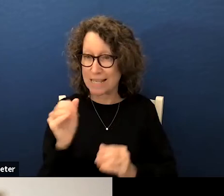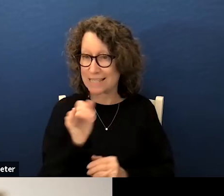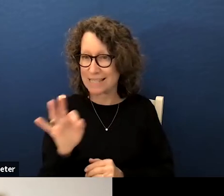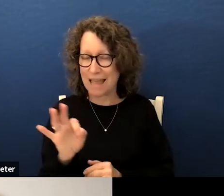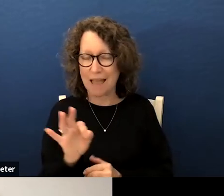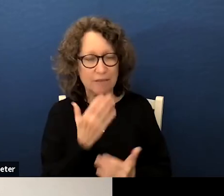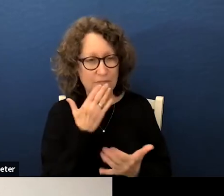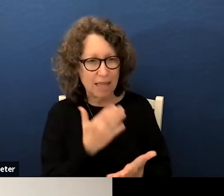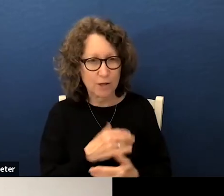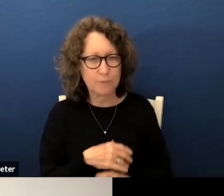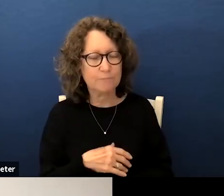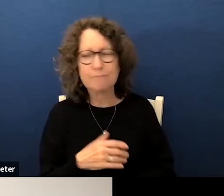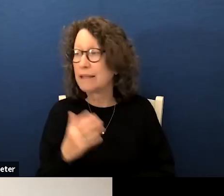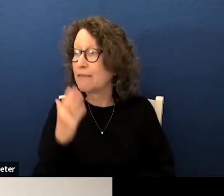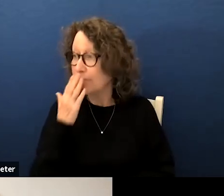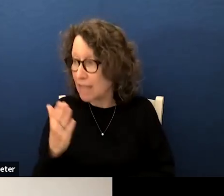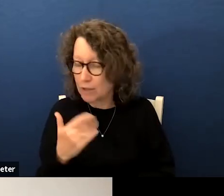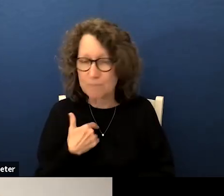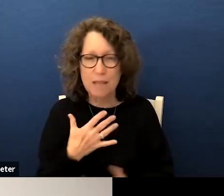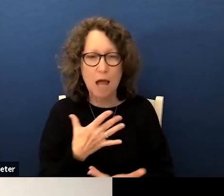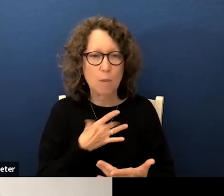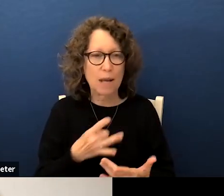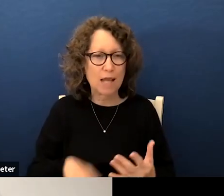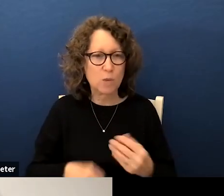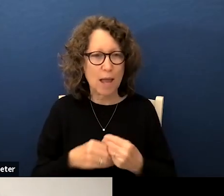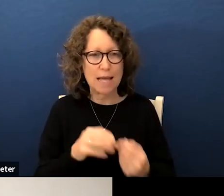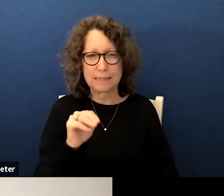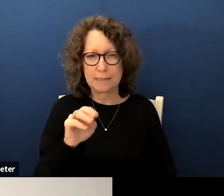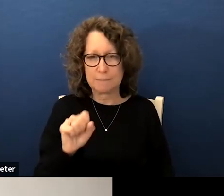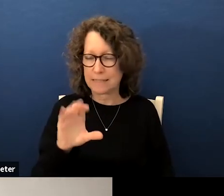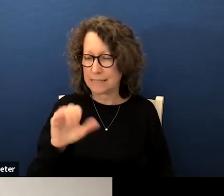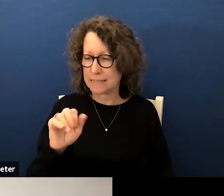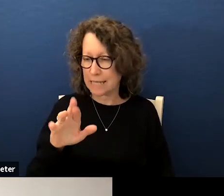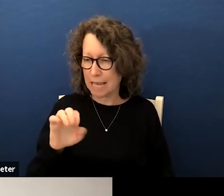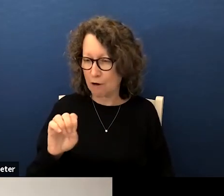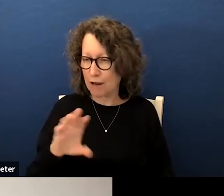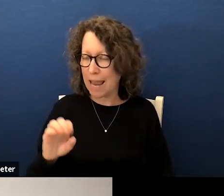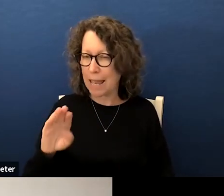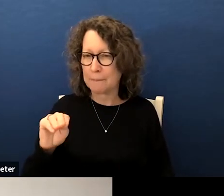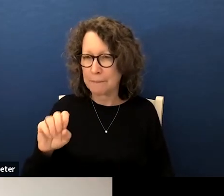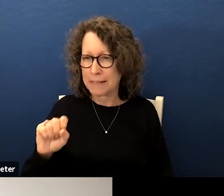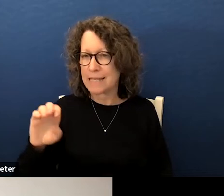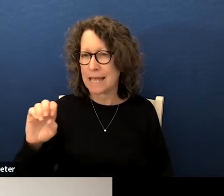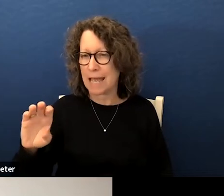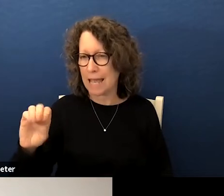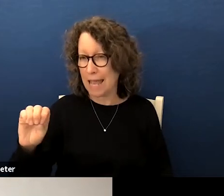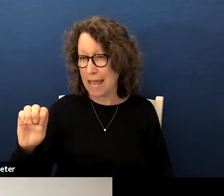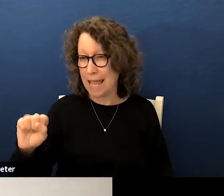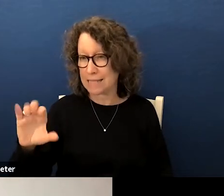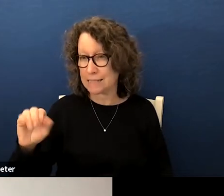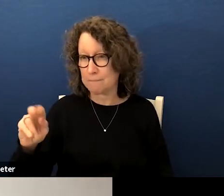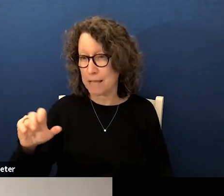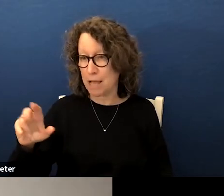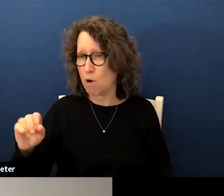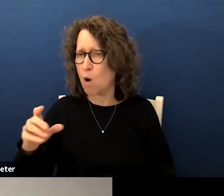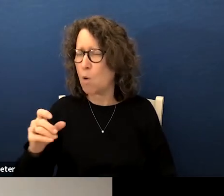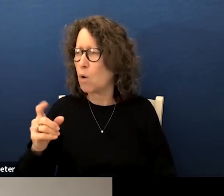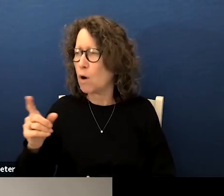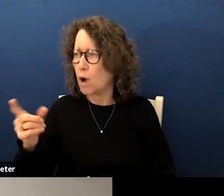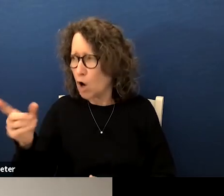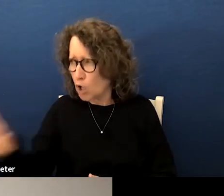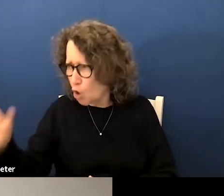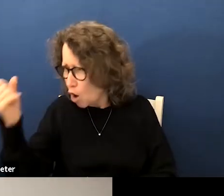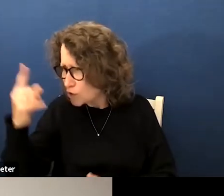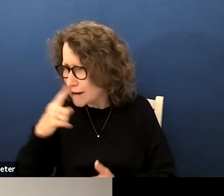uh thanks very much i would like to ask miss carrie and miss escobedo if you could share your understanding what the resolution